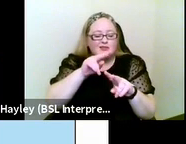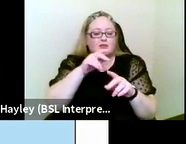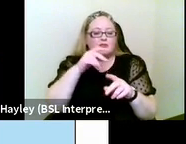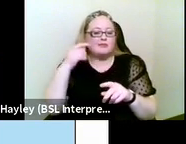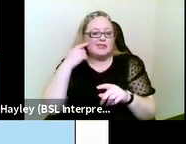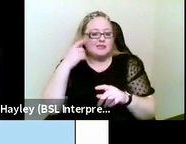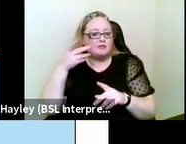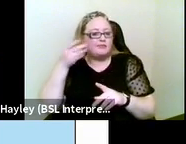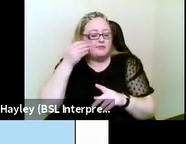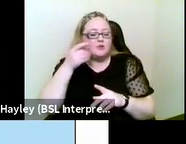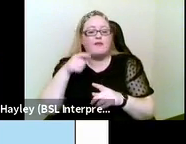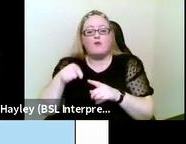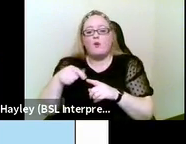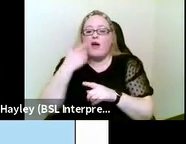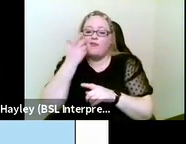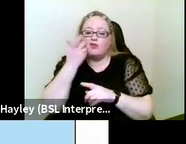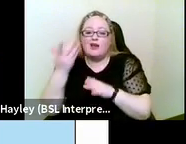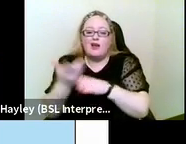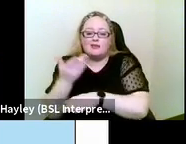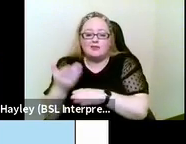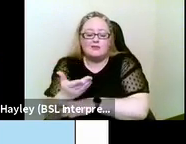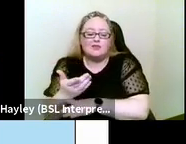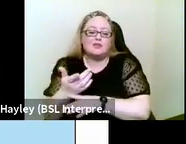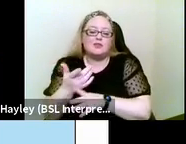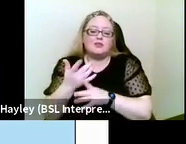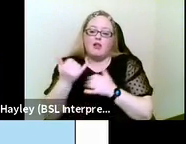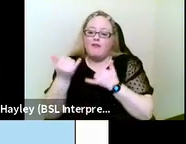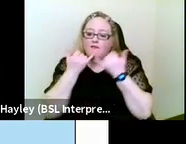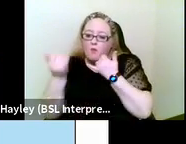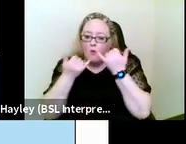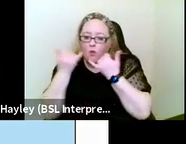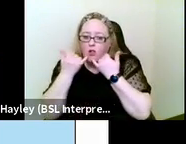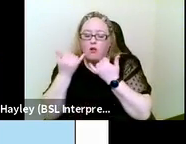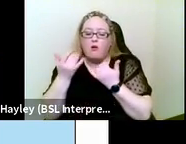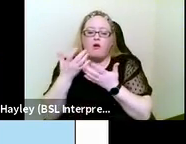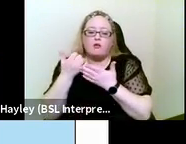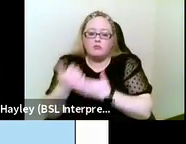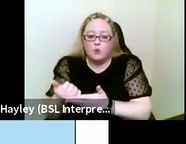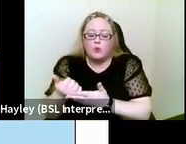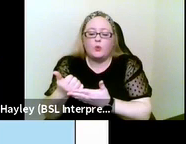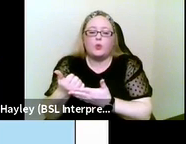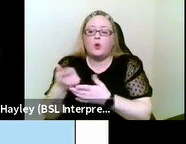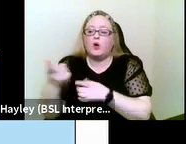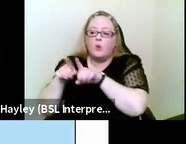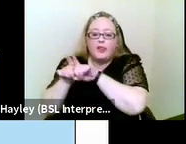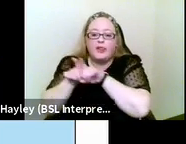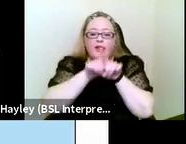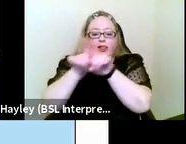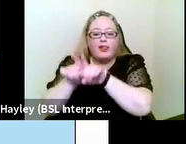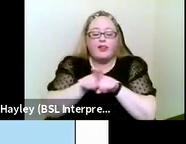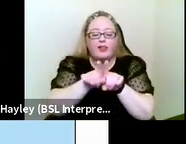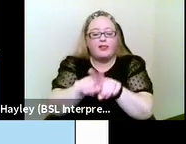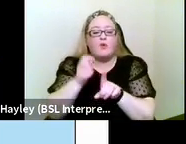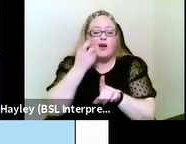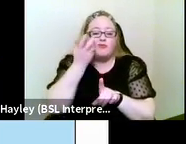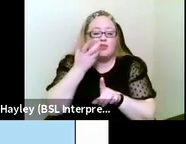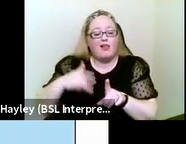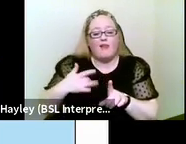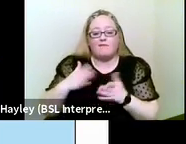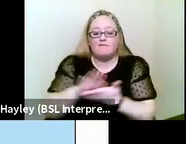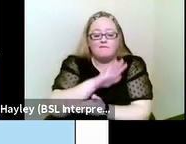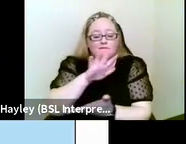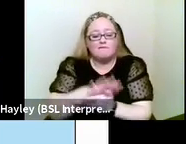to day activities, making phone calls and guiding people out and about to enjoy their lives. And, of course, specialist